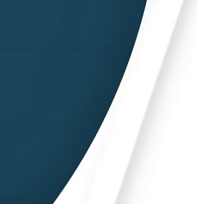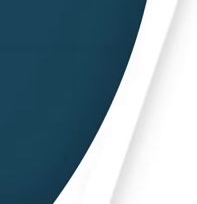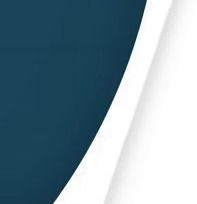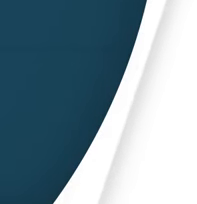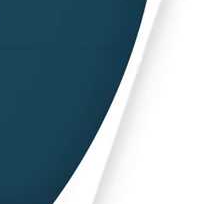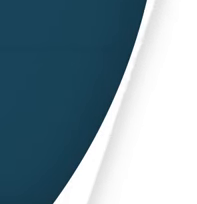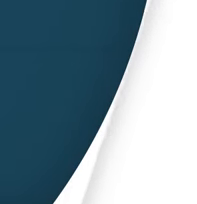Thank